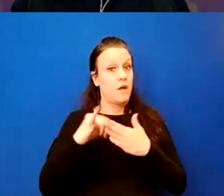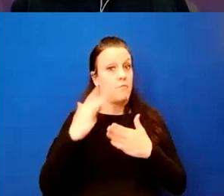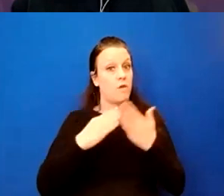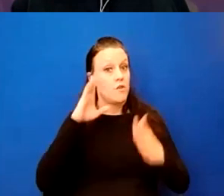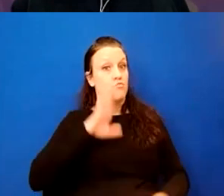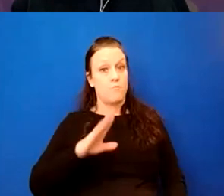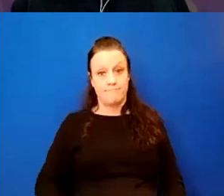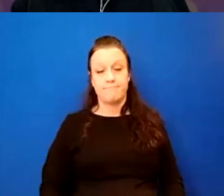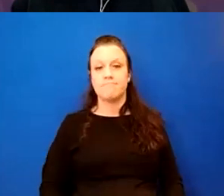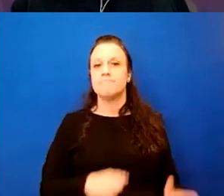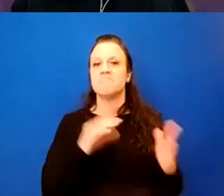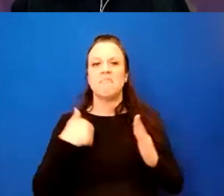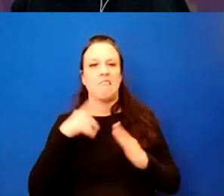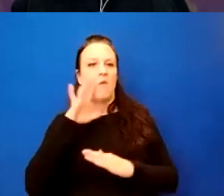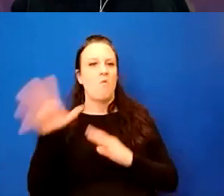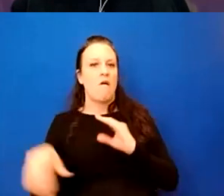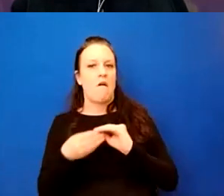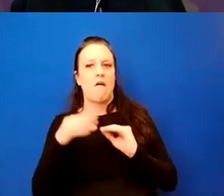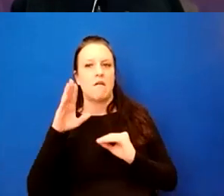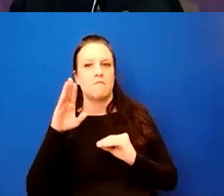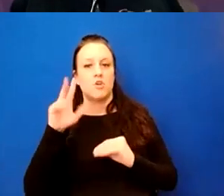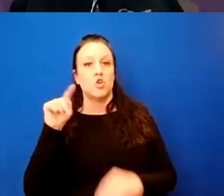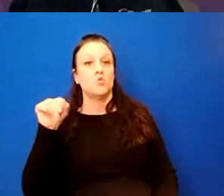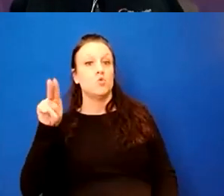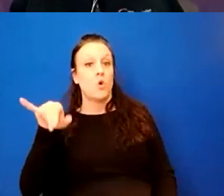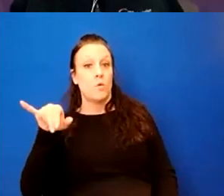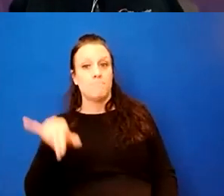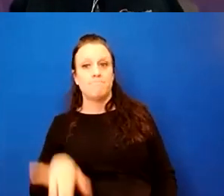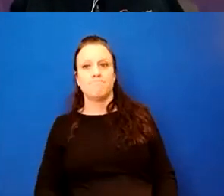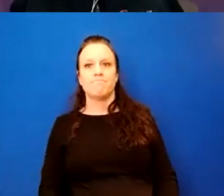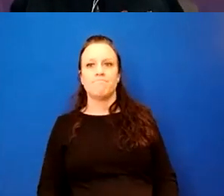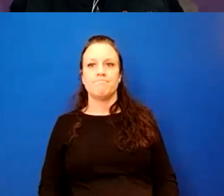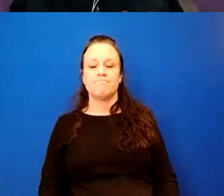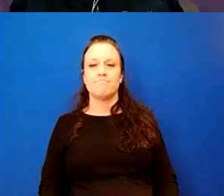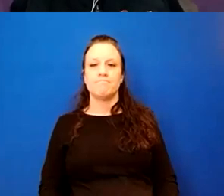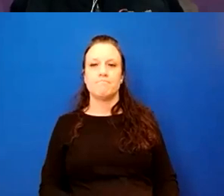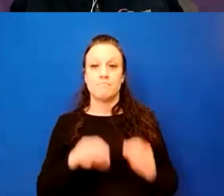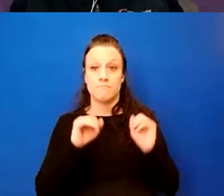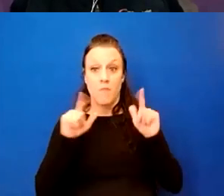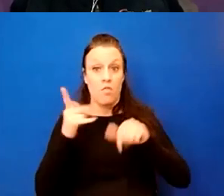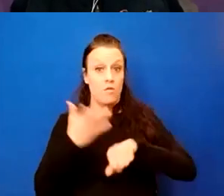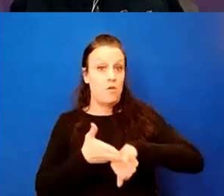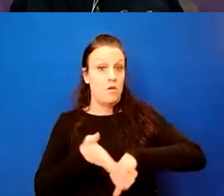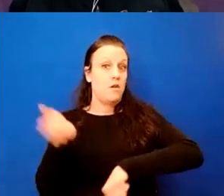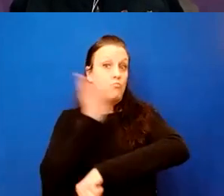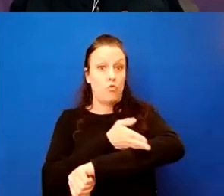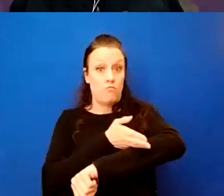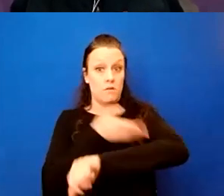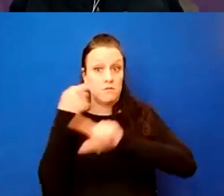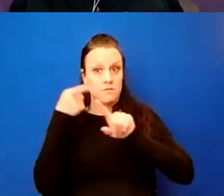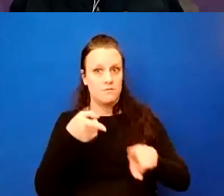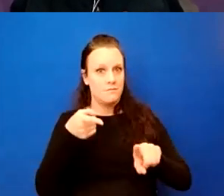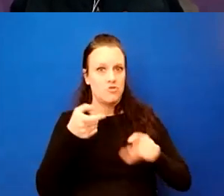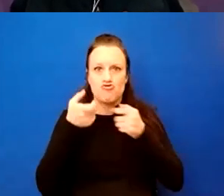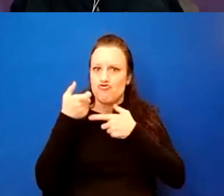And then I guess the only thing I'll add is what Don was, to Don was saying, all these improvements, uh, strengthen